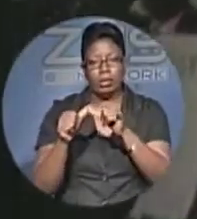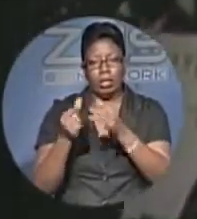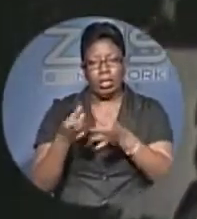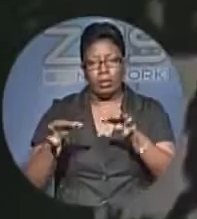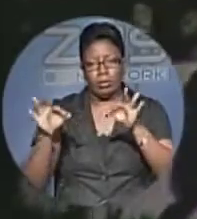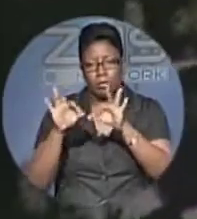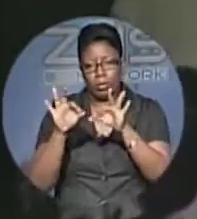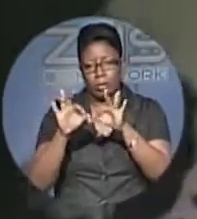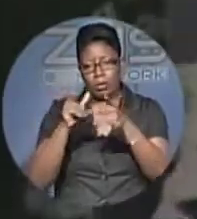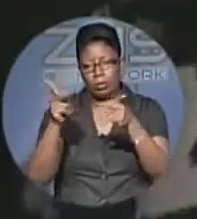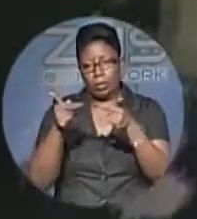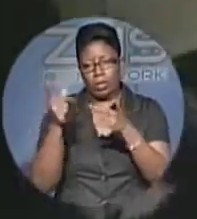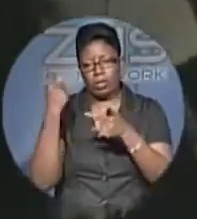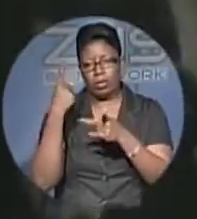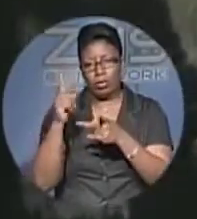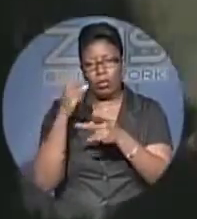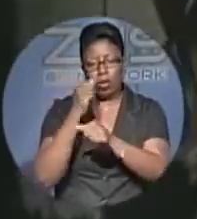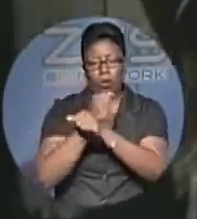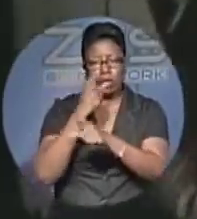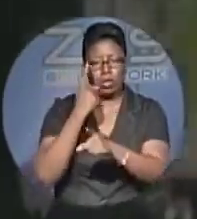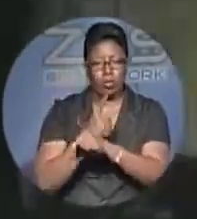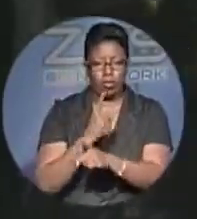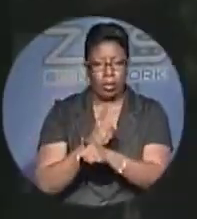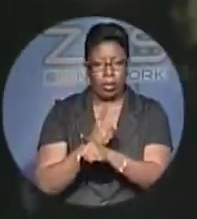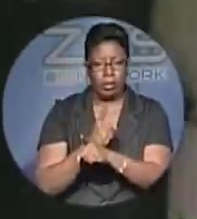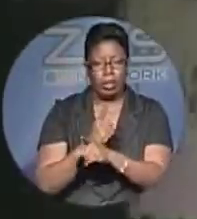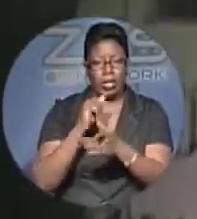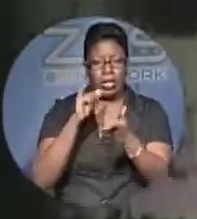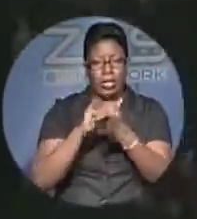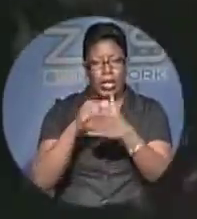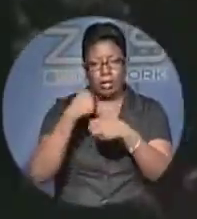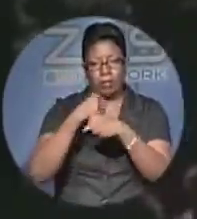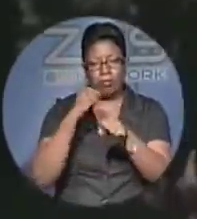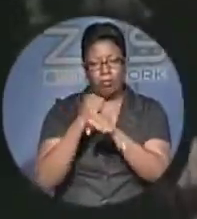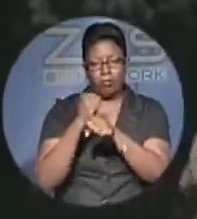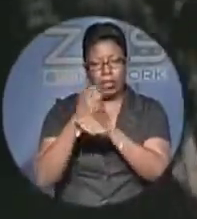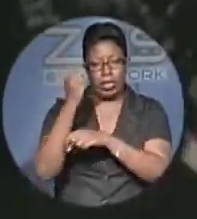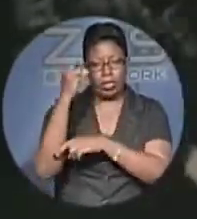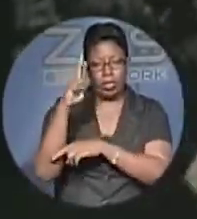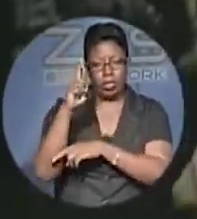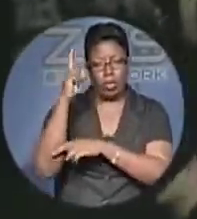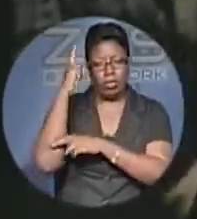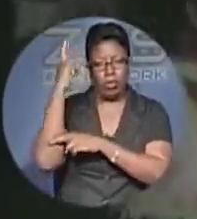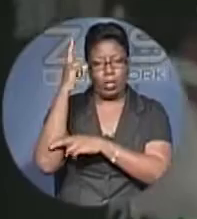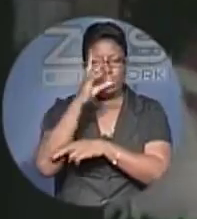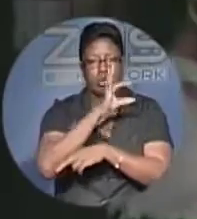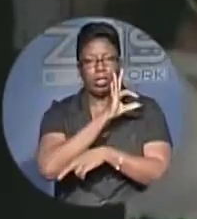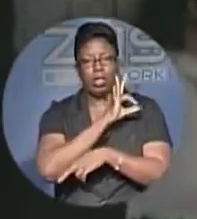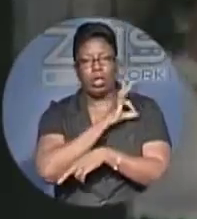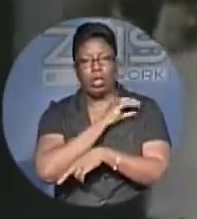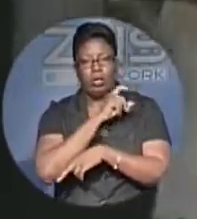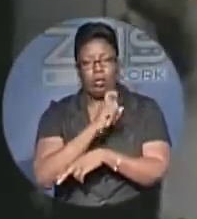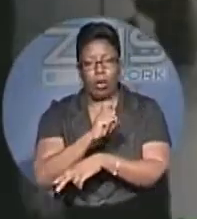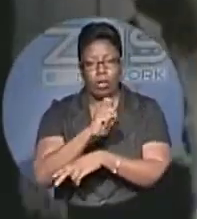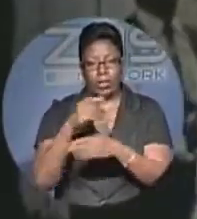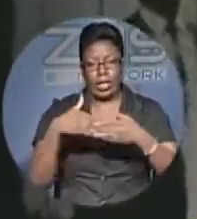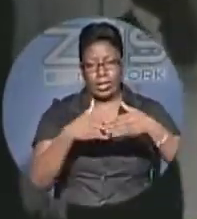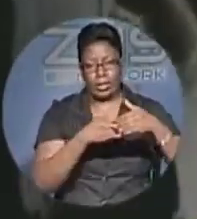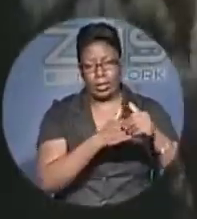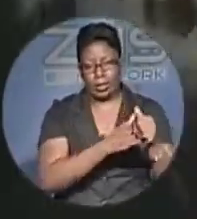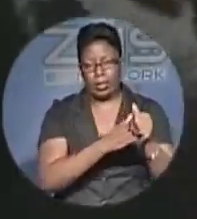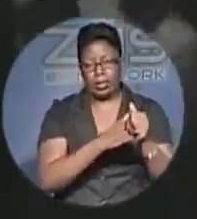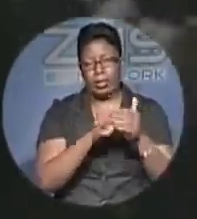of workers' rights. It was that belief that made Sarando the father of labor in the Bahamas. Sarando Fox led the movement for